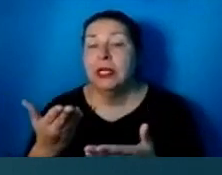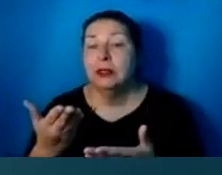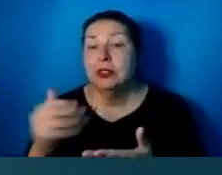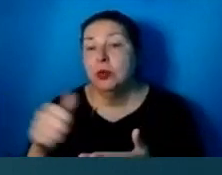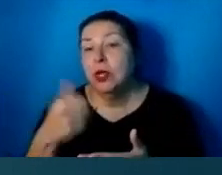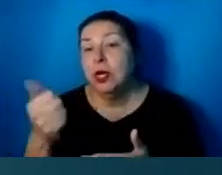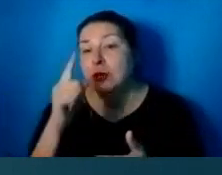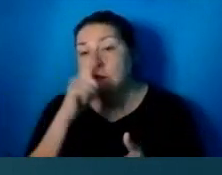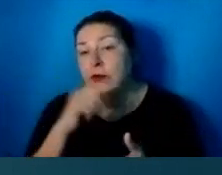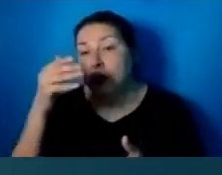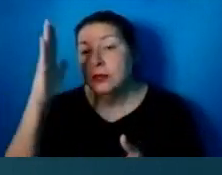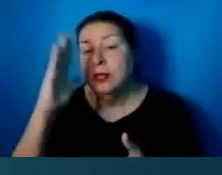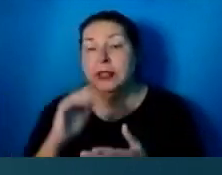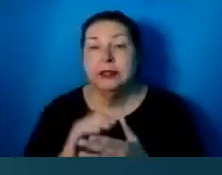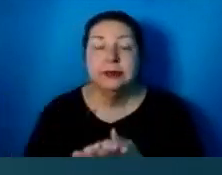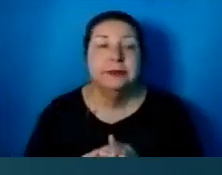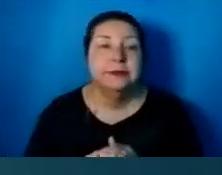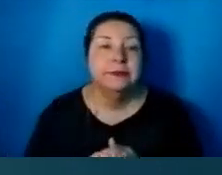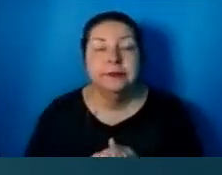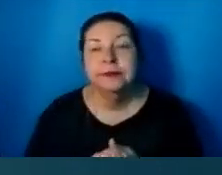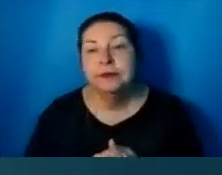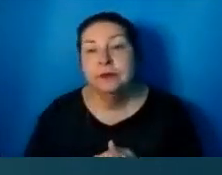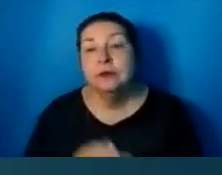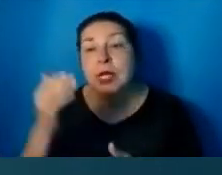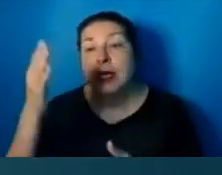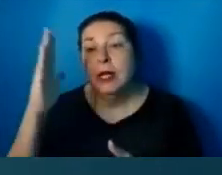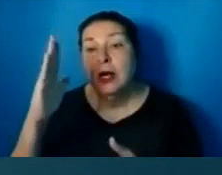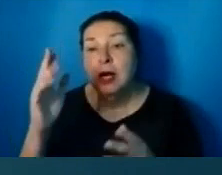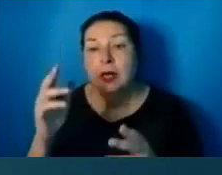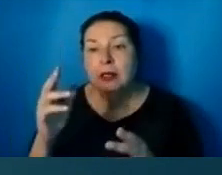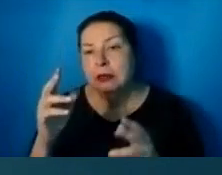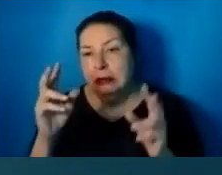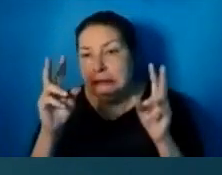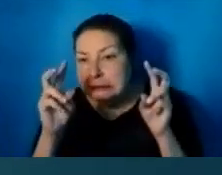God, and God in air quotes.